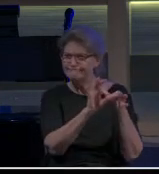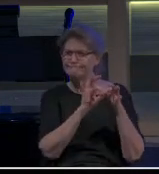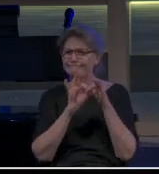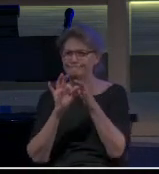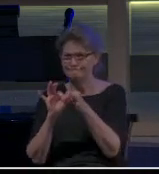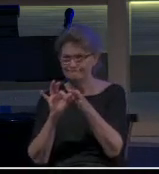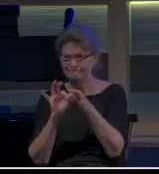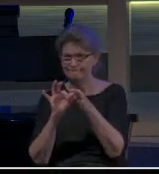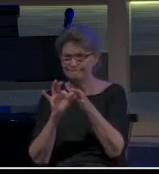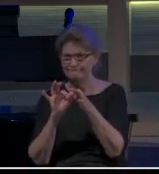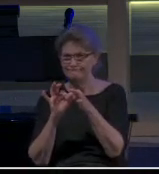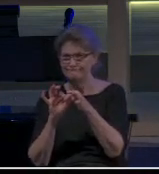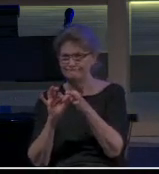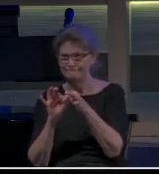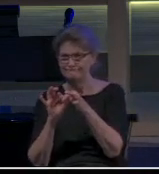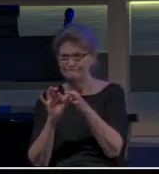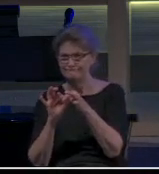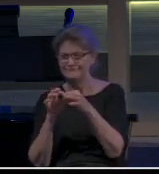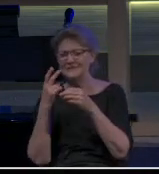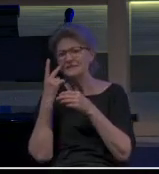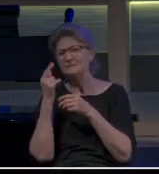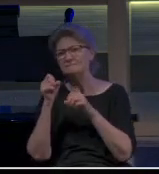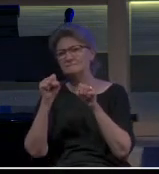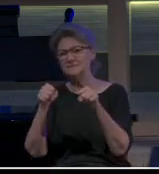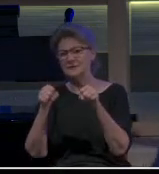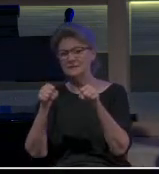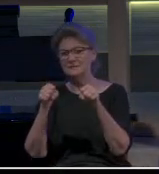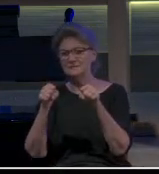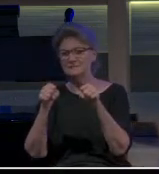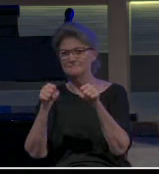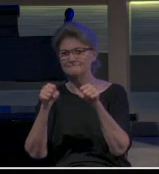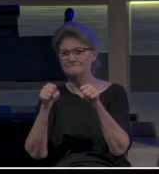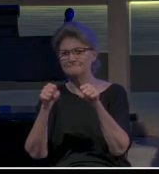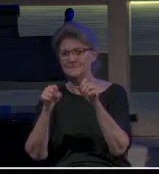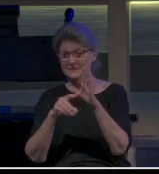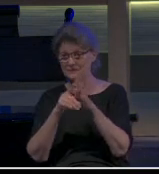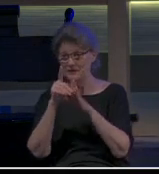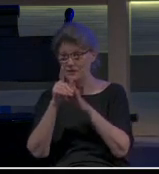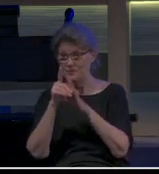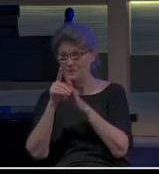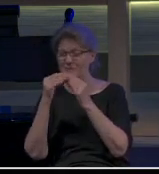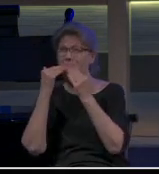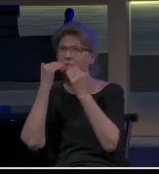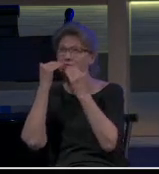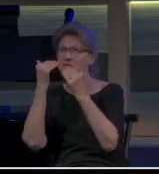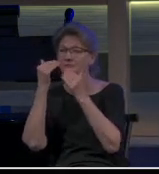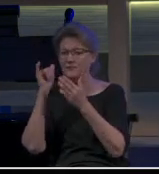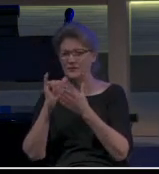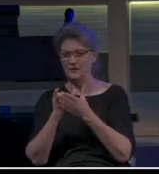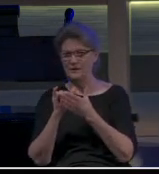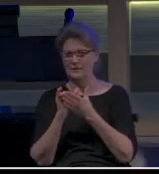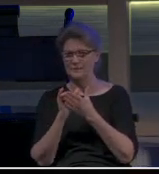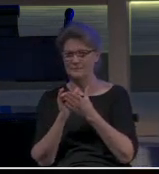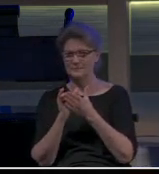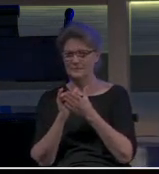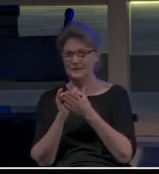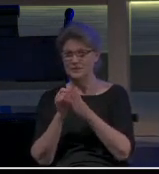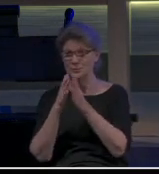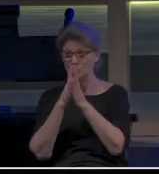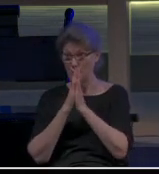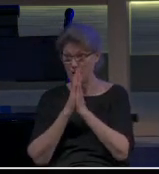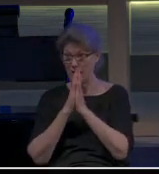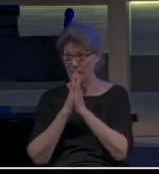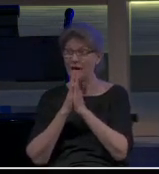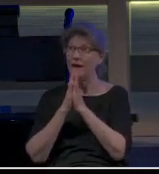They all hang together and see if you can begin to develop an appreciation for that. And then of course, to pray and